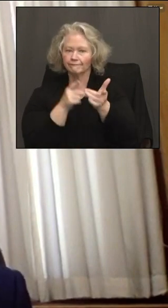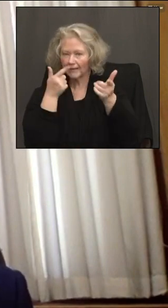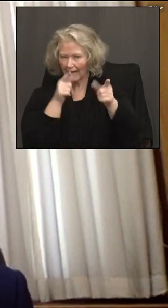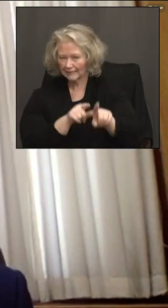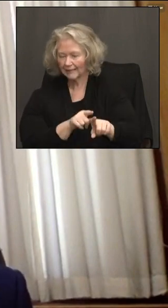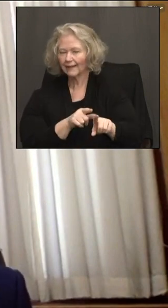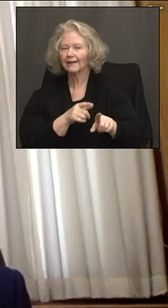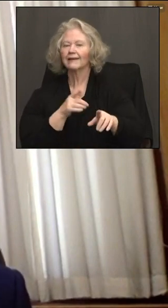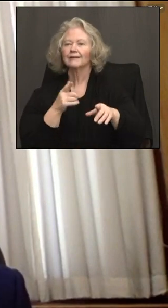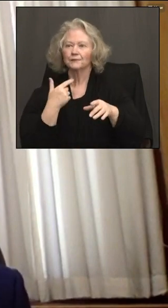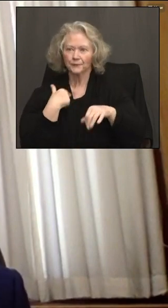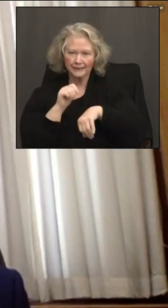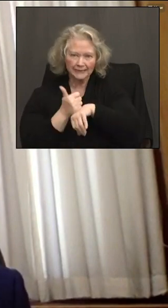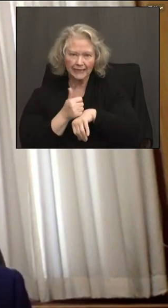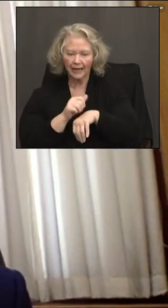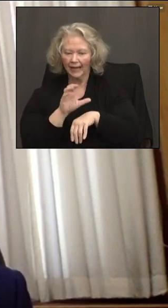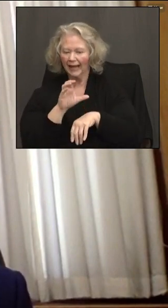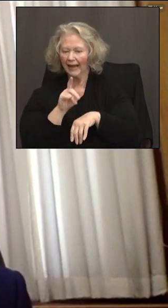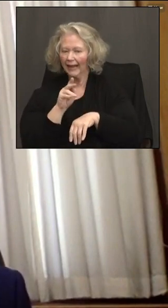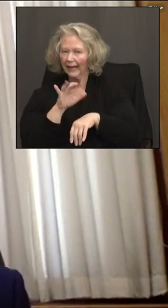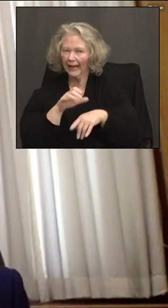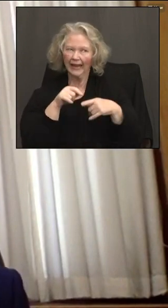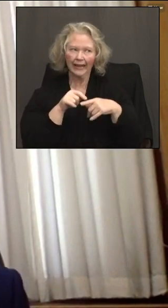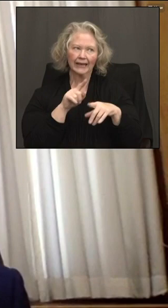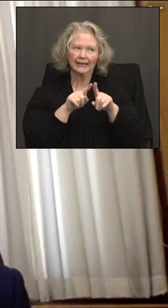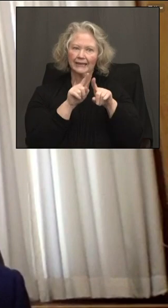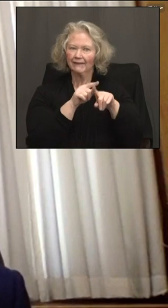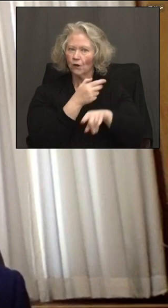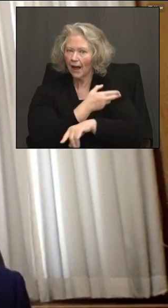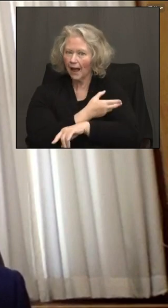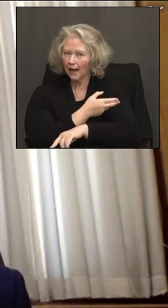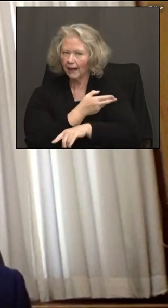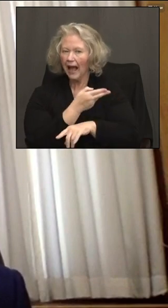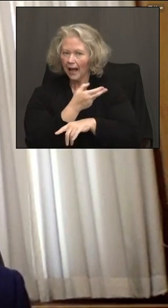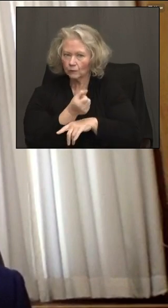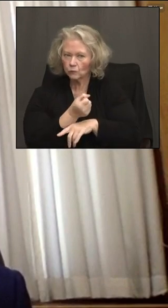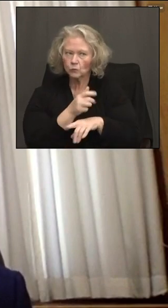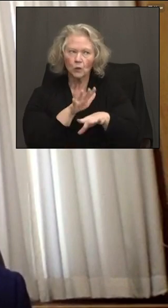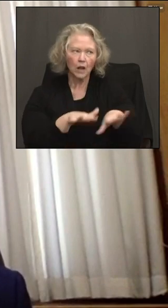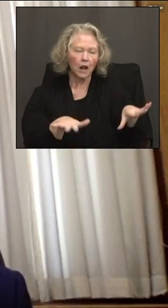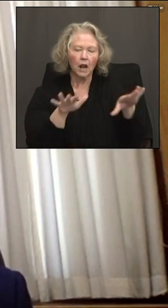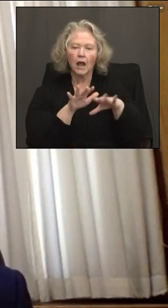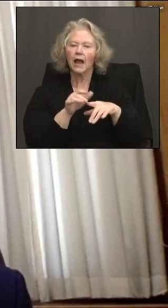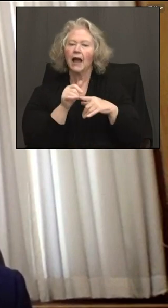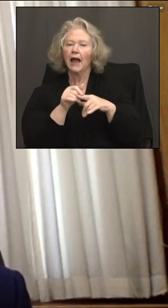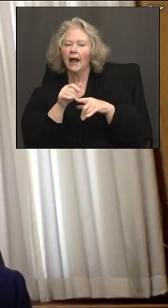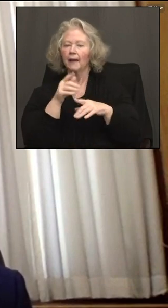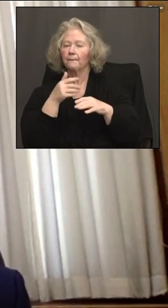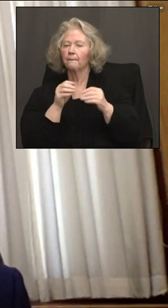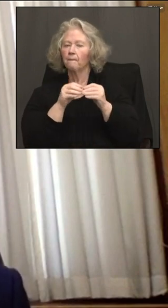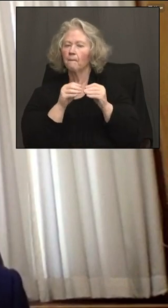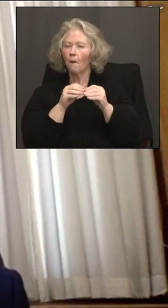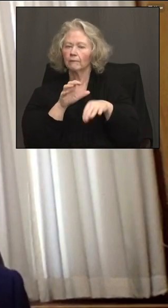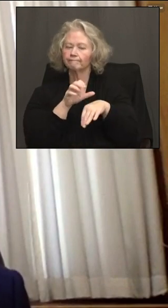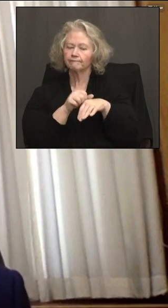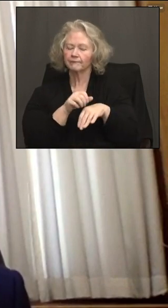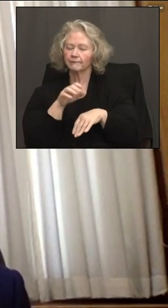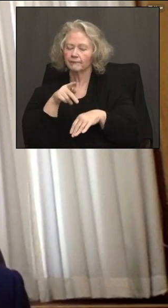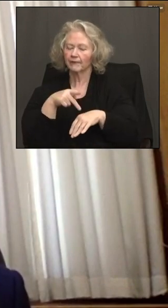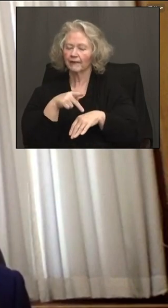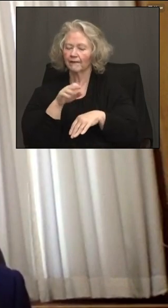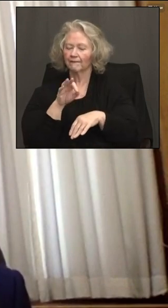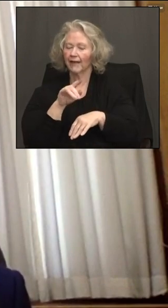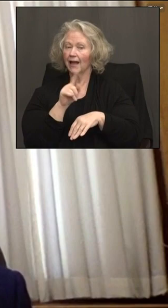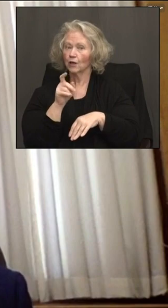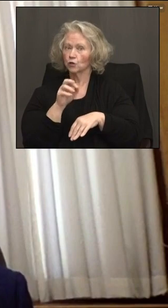got clinics going with all of the high schools around the state who are interested. You know, there's a lot more Pfizer vaccine appointments readily available across